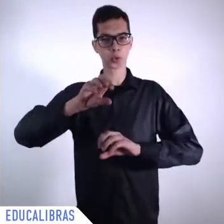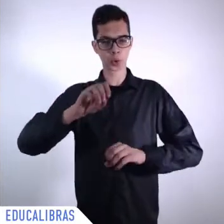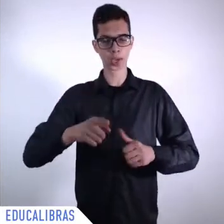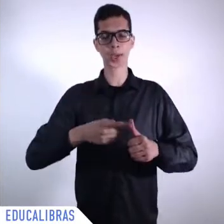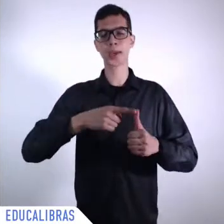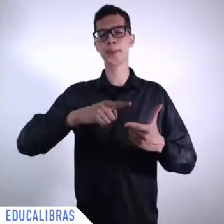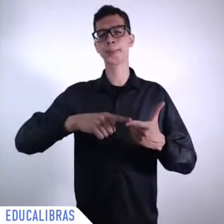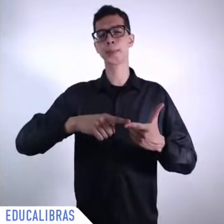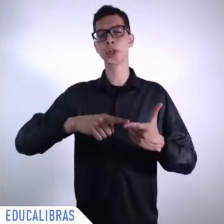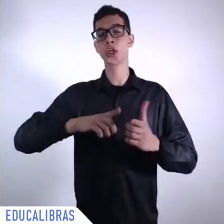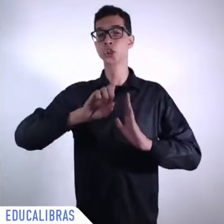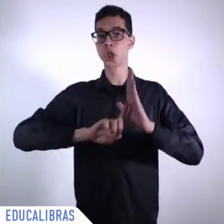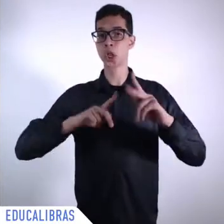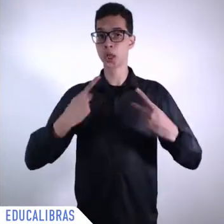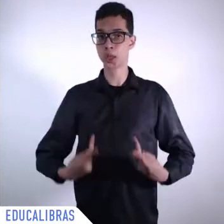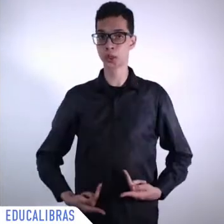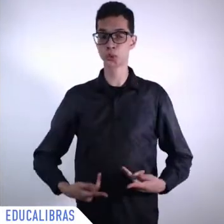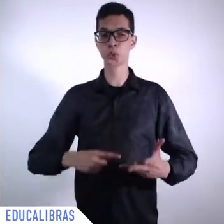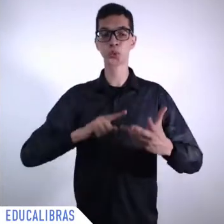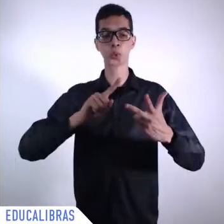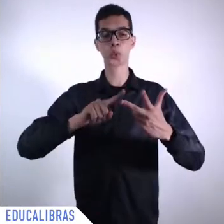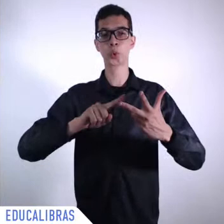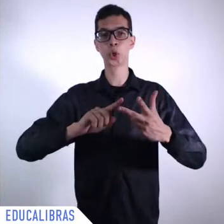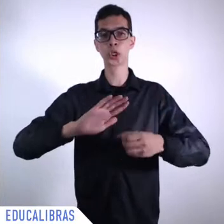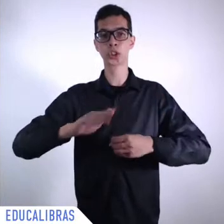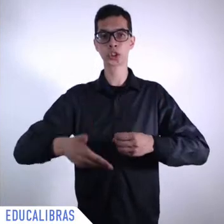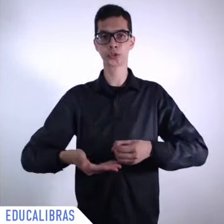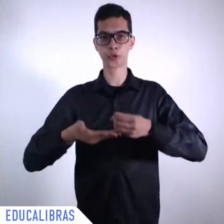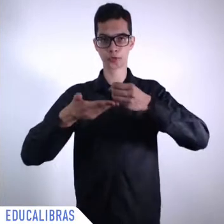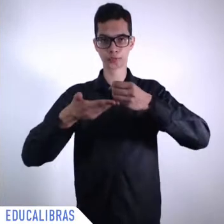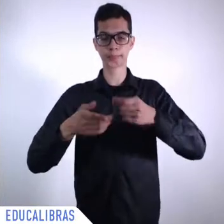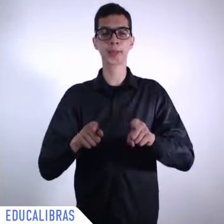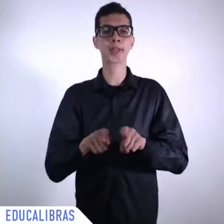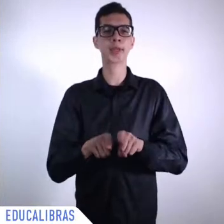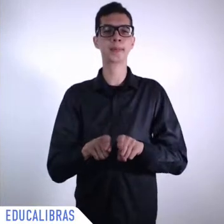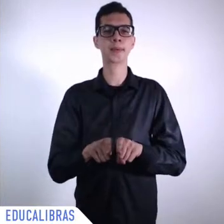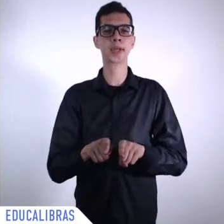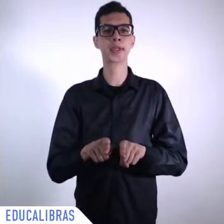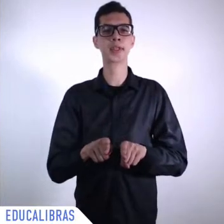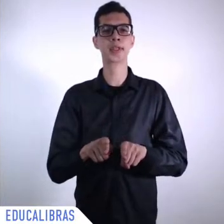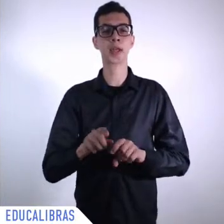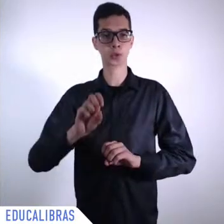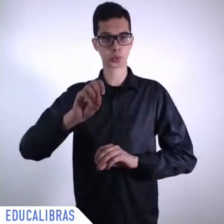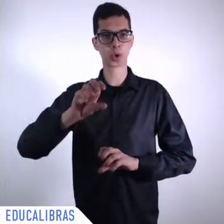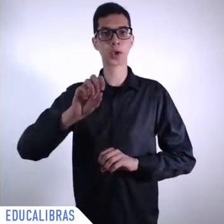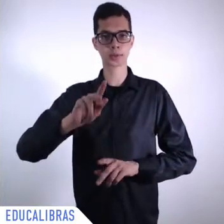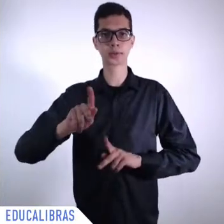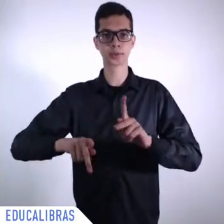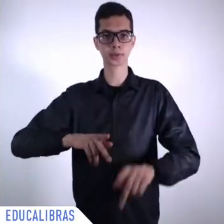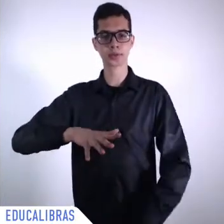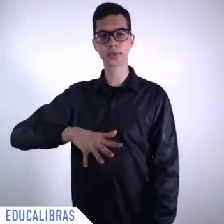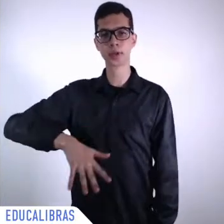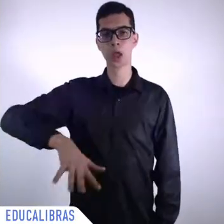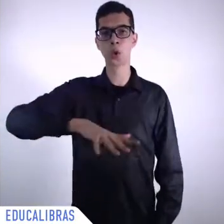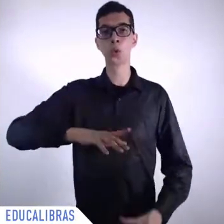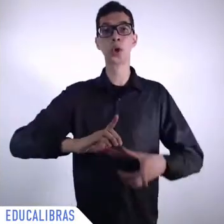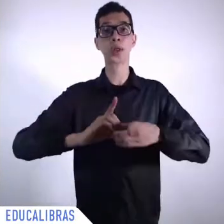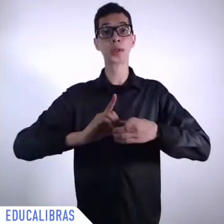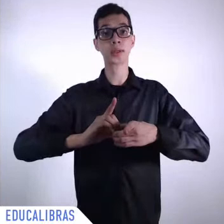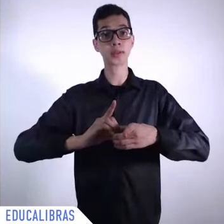for popular education, for democratizing the education, for its role in social inclusion